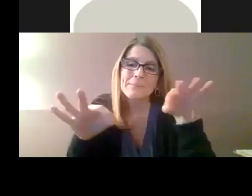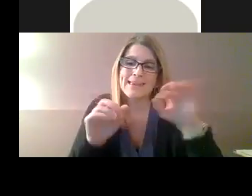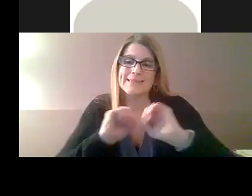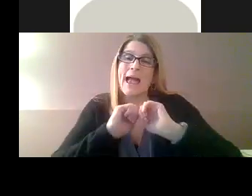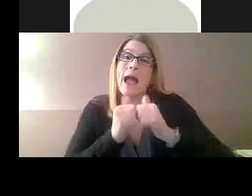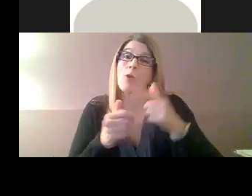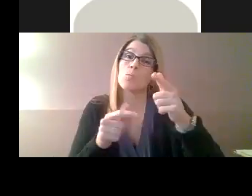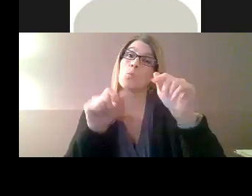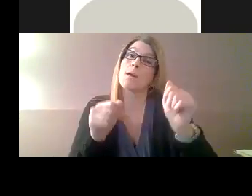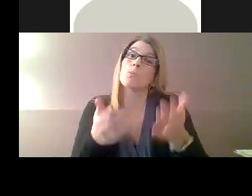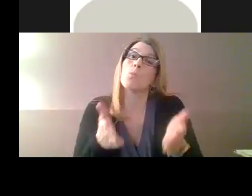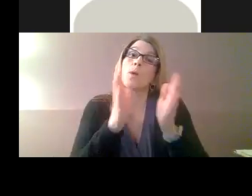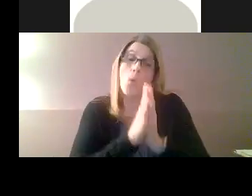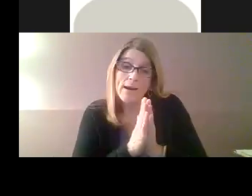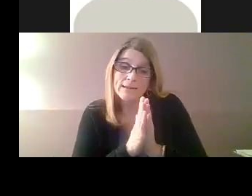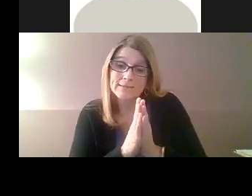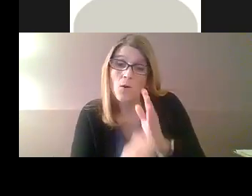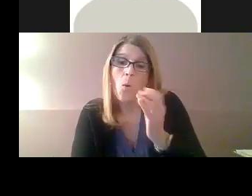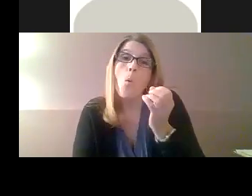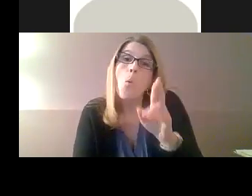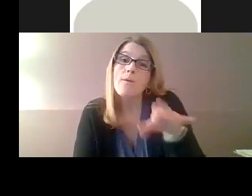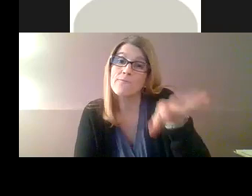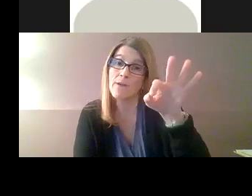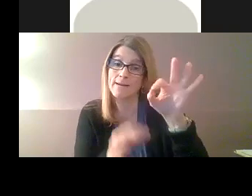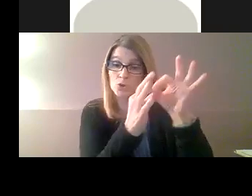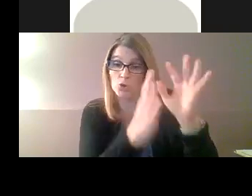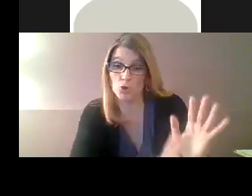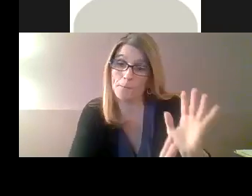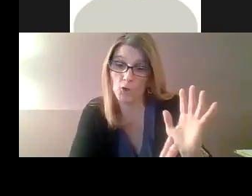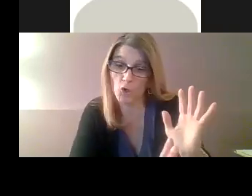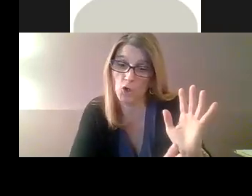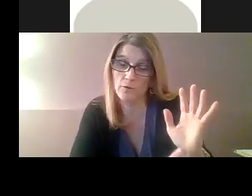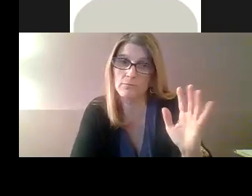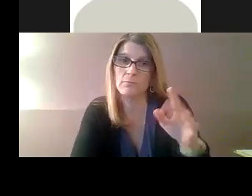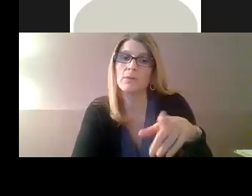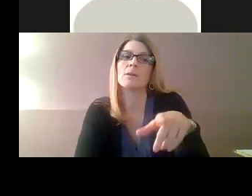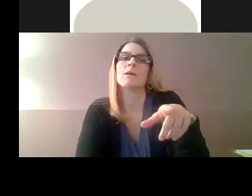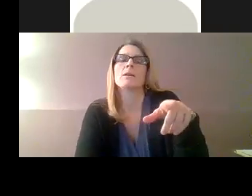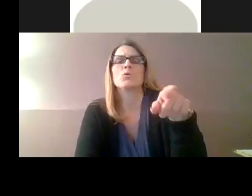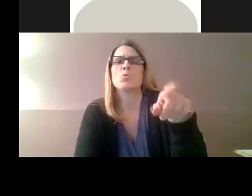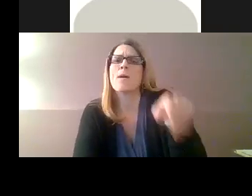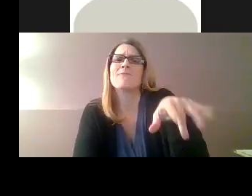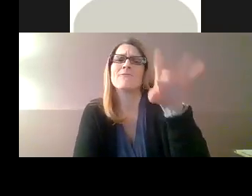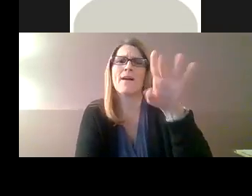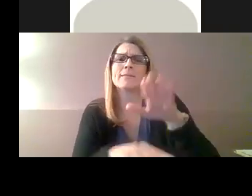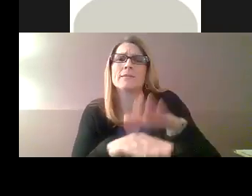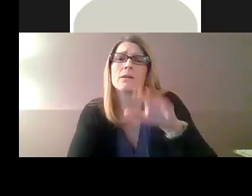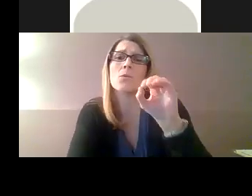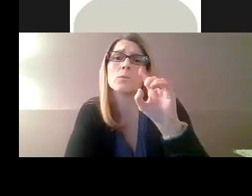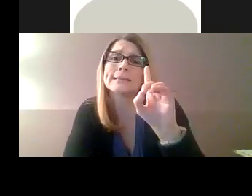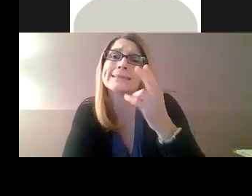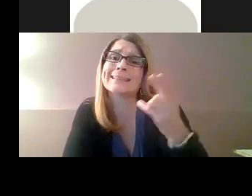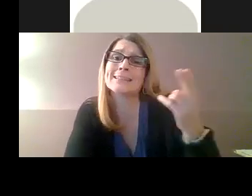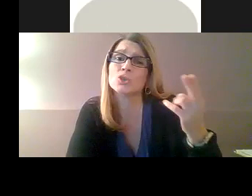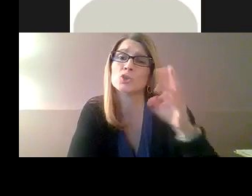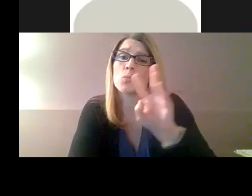And there is a document and you will be receiving this. And if you need to request or find a list of interpreters, this can